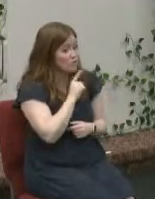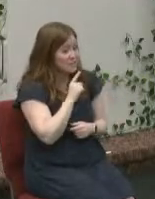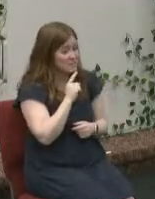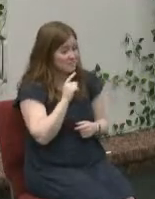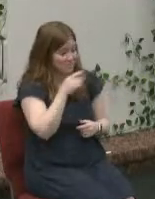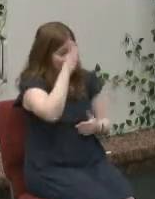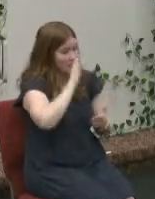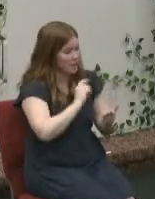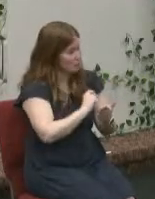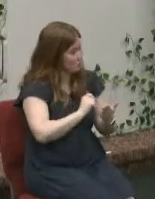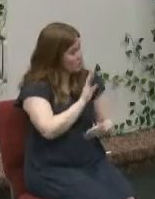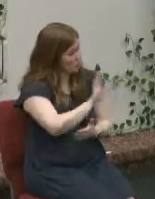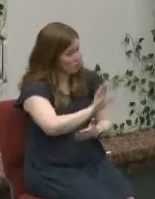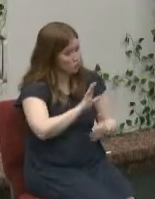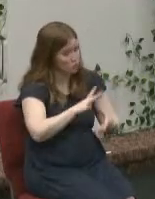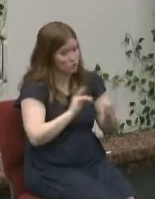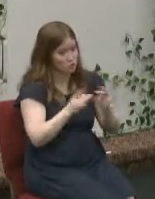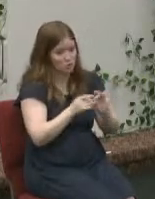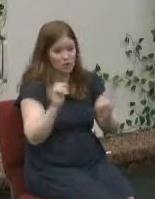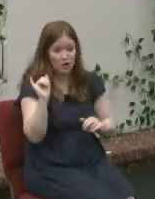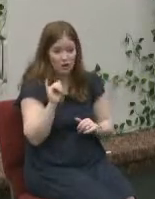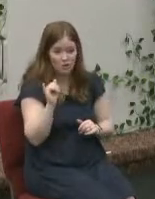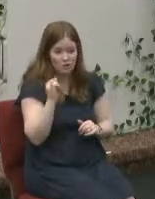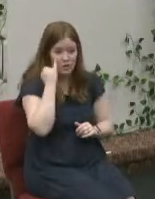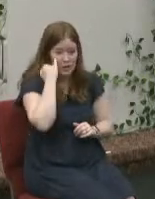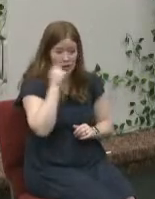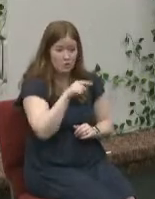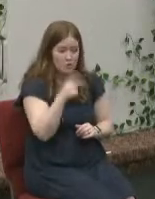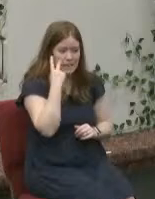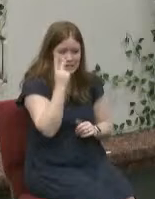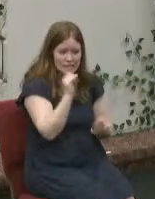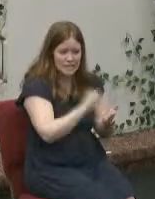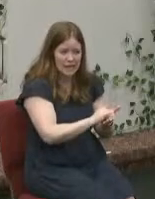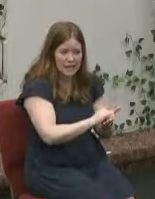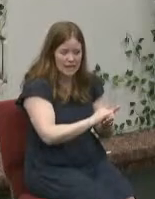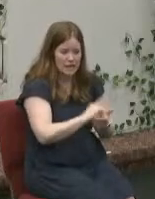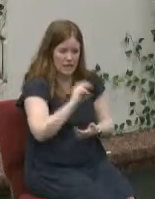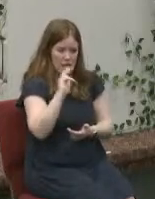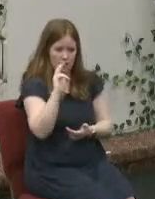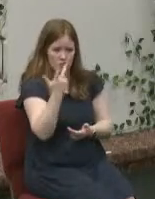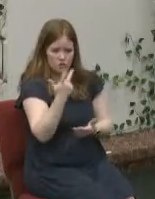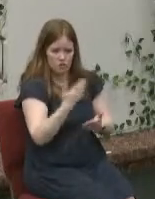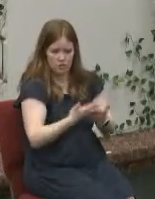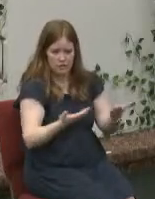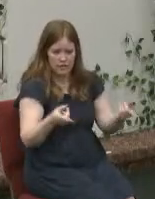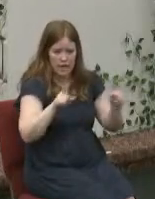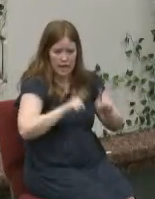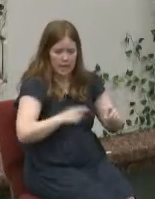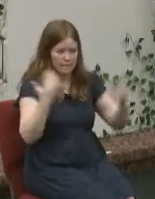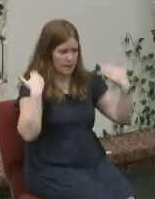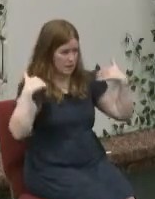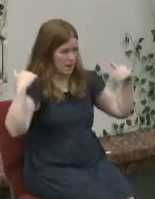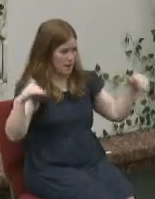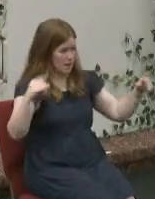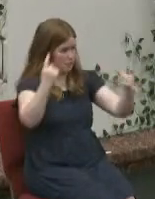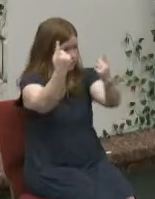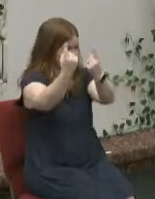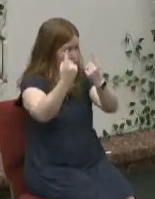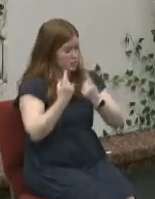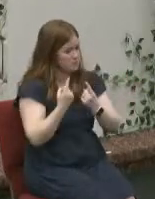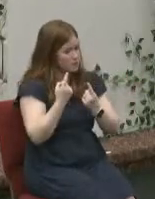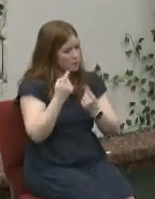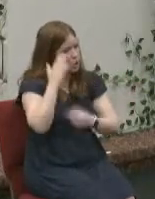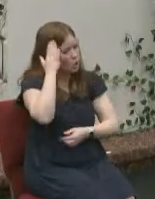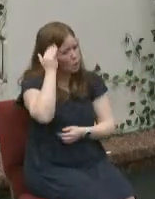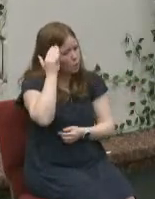as well if you have eyes to see it third event an angel comes down why put the